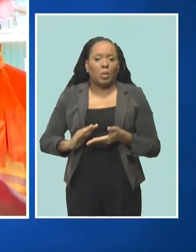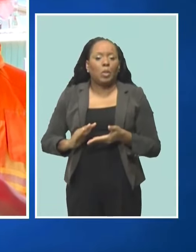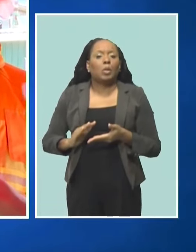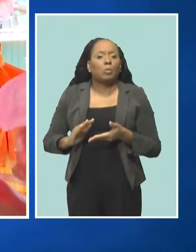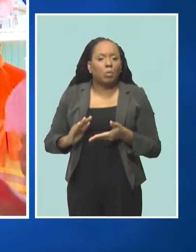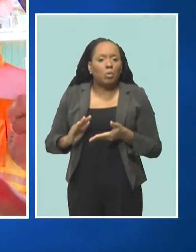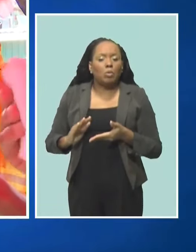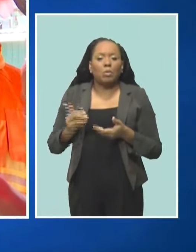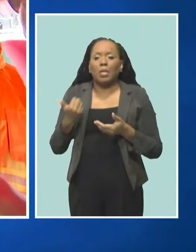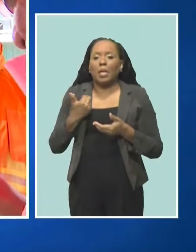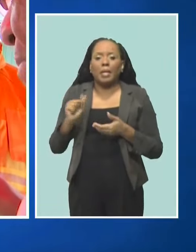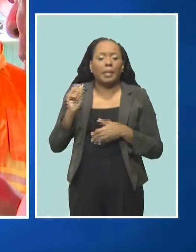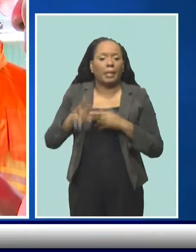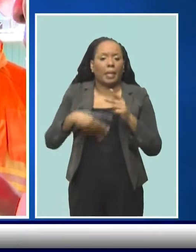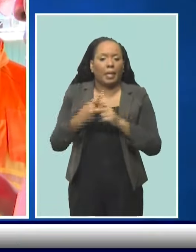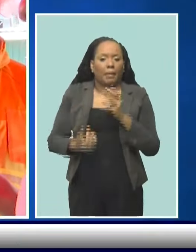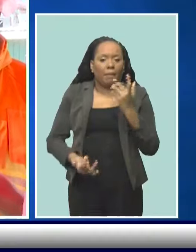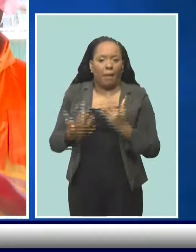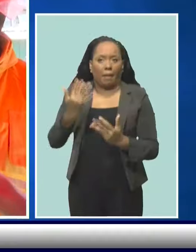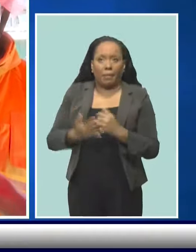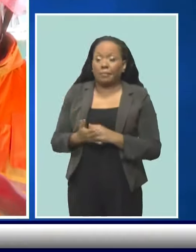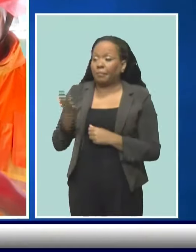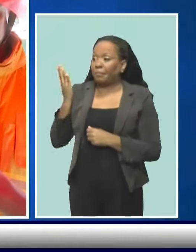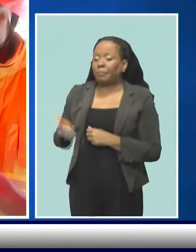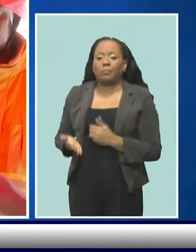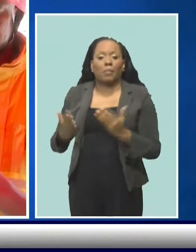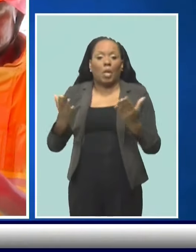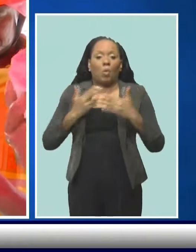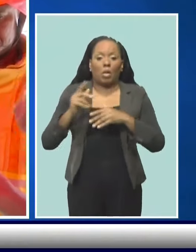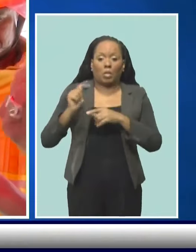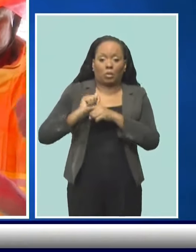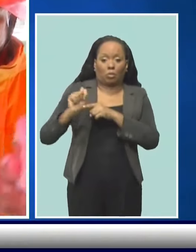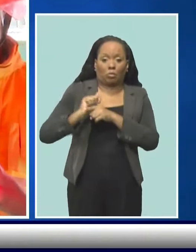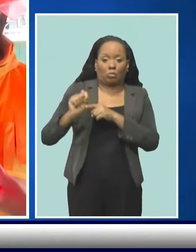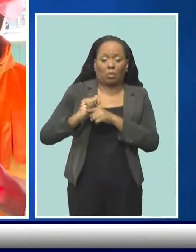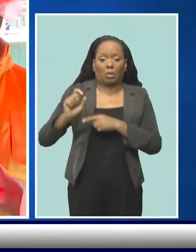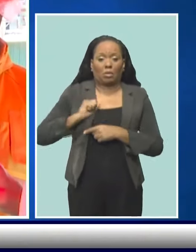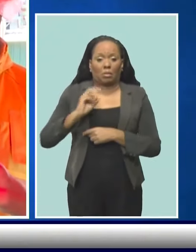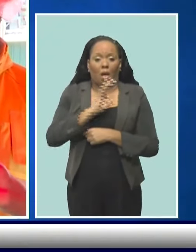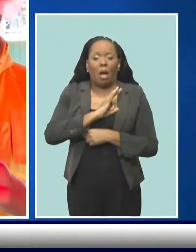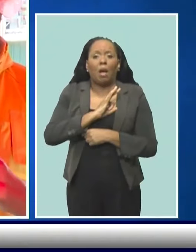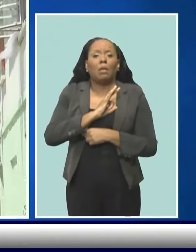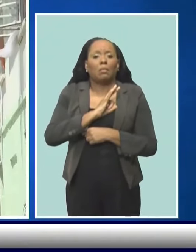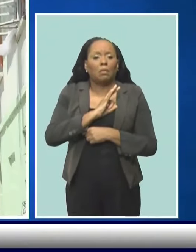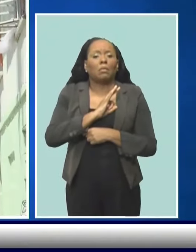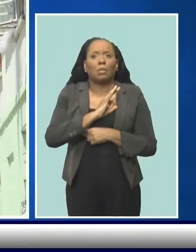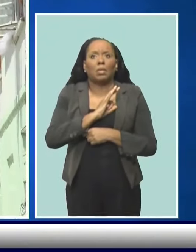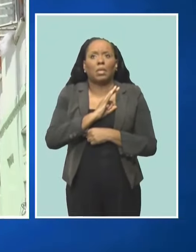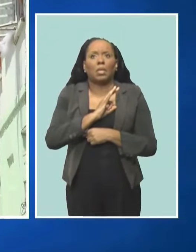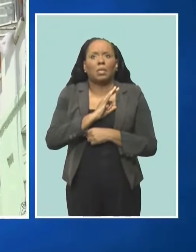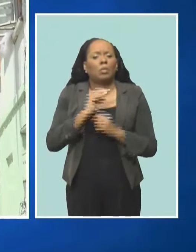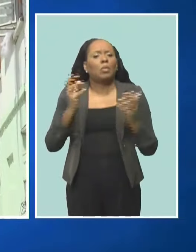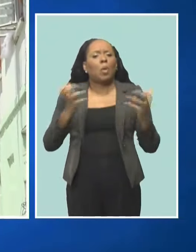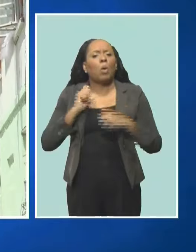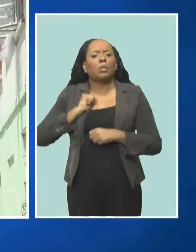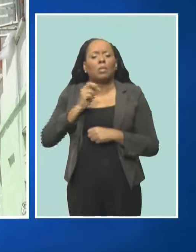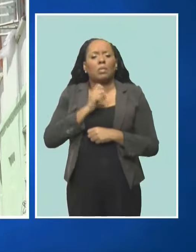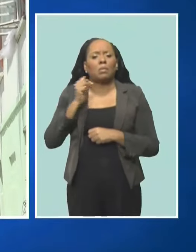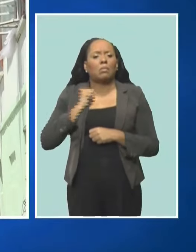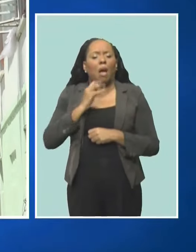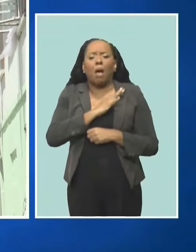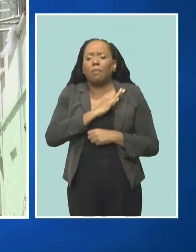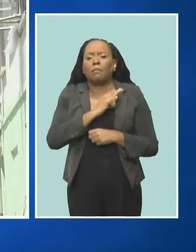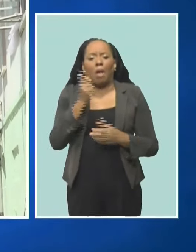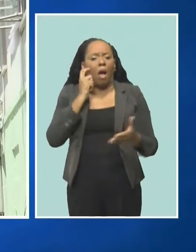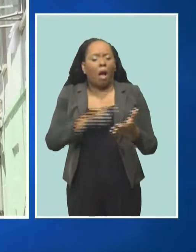systems, and training the staff to recognize an incident and also what to do